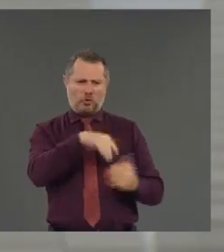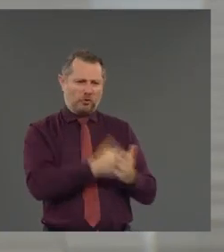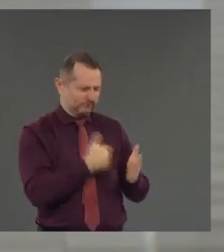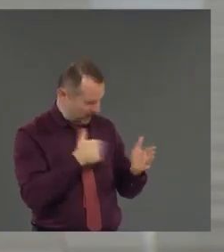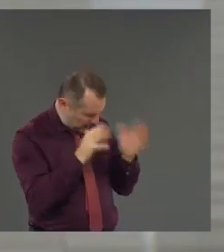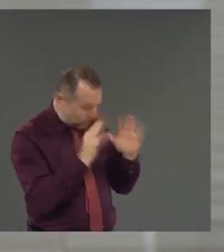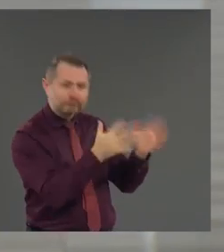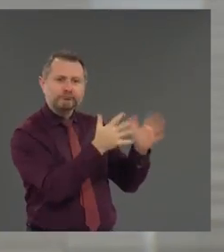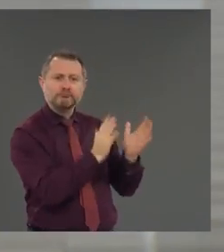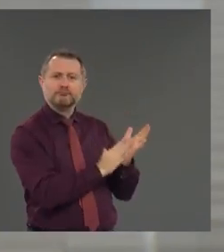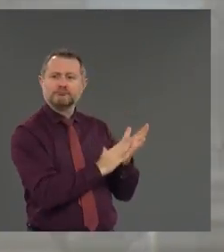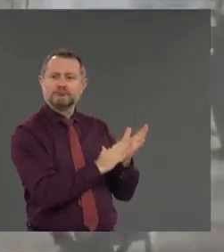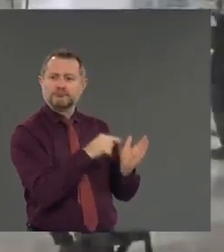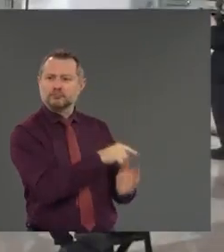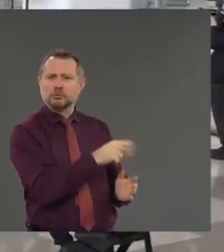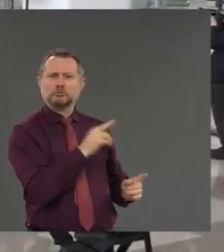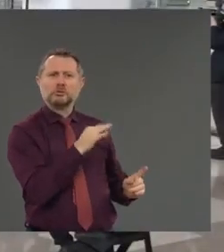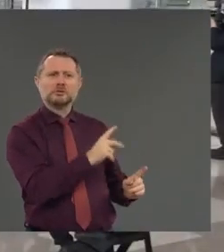Cotton.